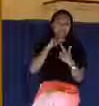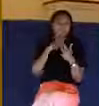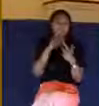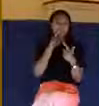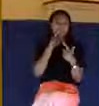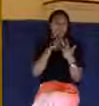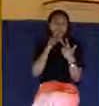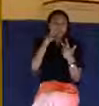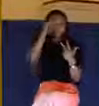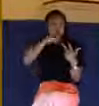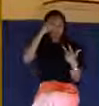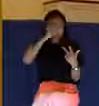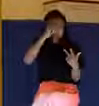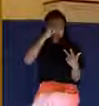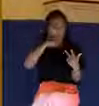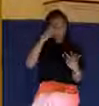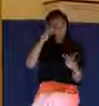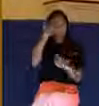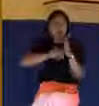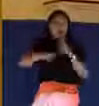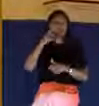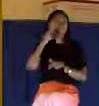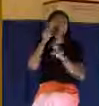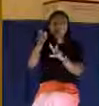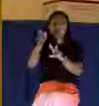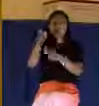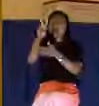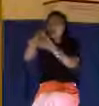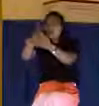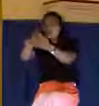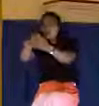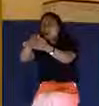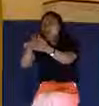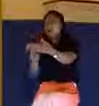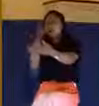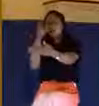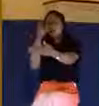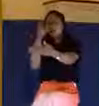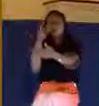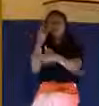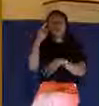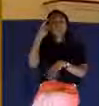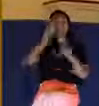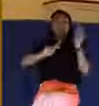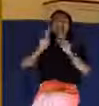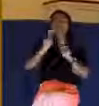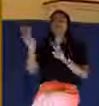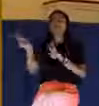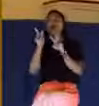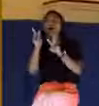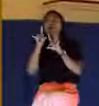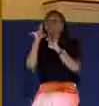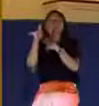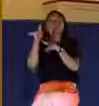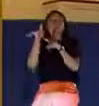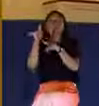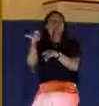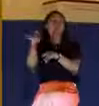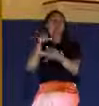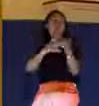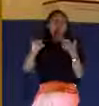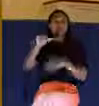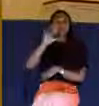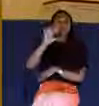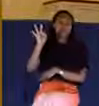passed by, they would scoff at this. Look at verse number 30 or verse 29, rather.